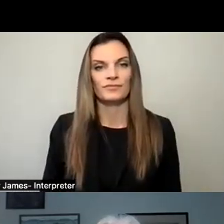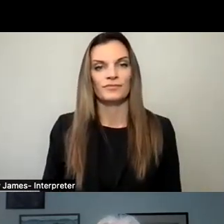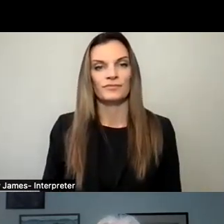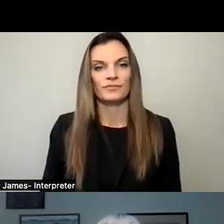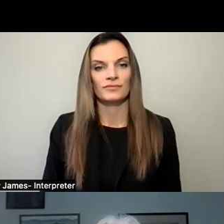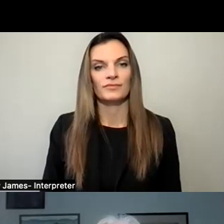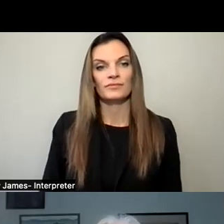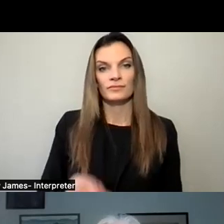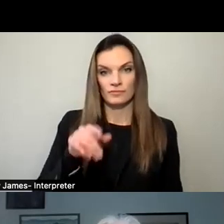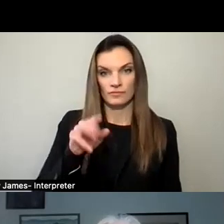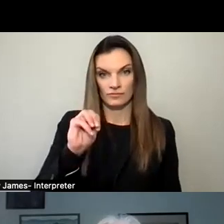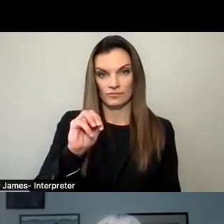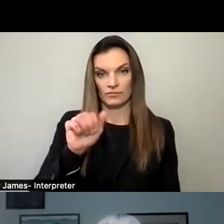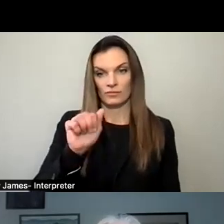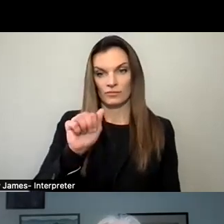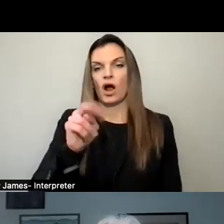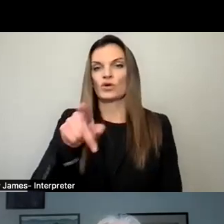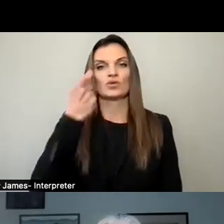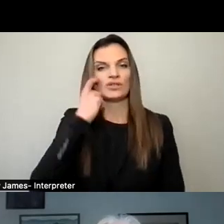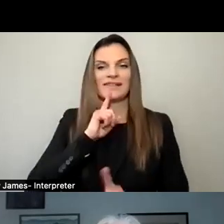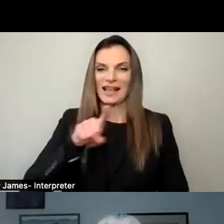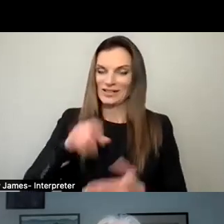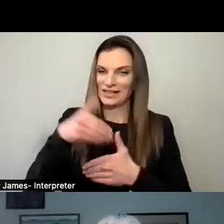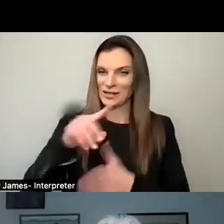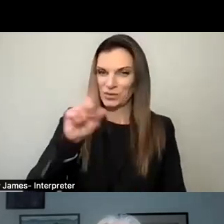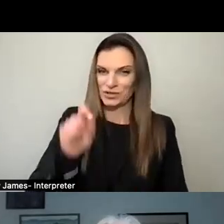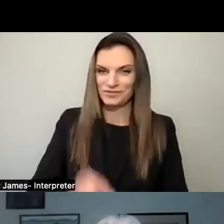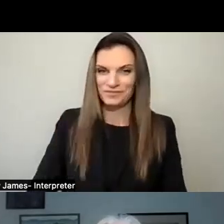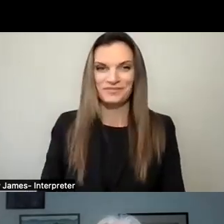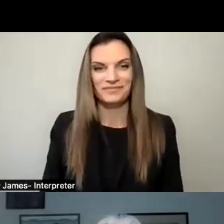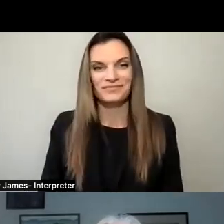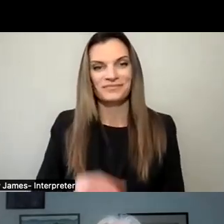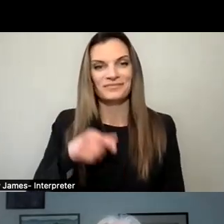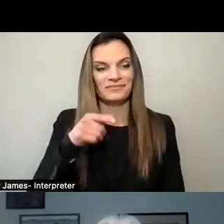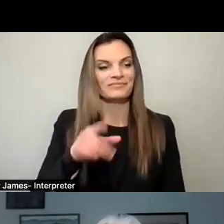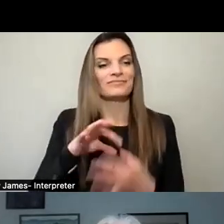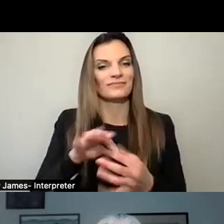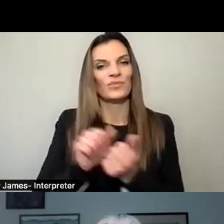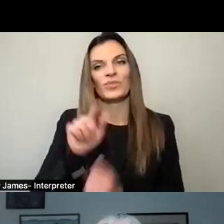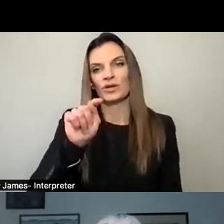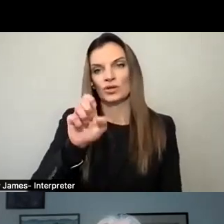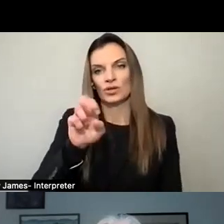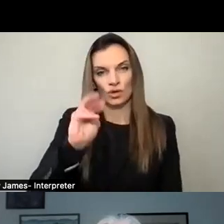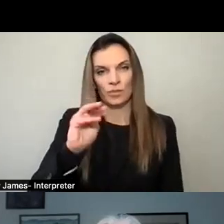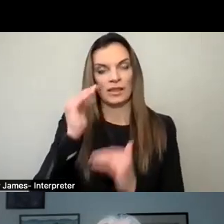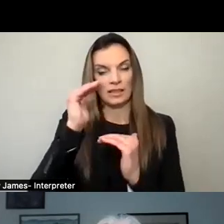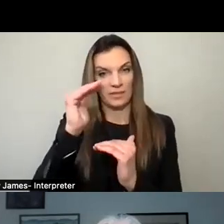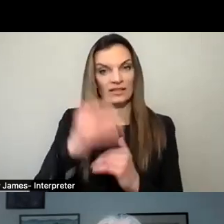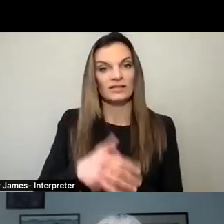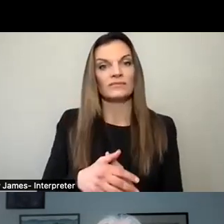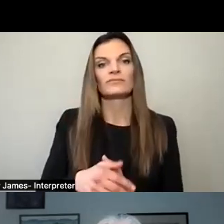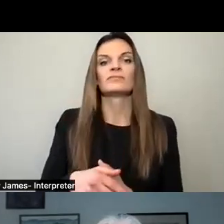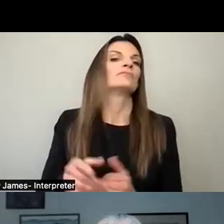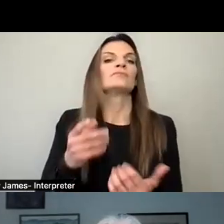Well, Martin, you just answered the next question, which is all about term limits. I can give you time